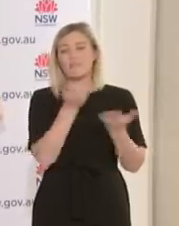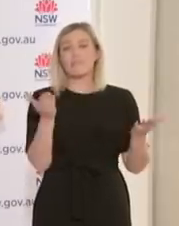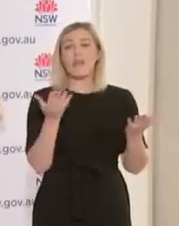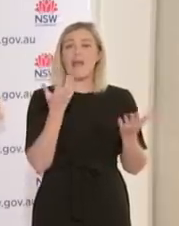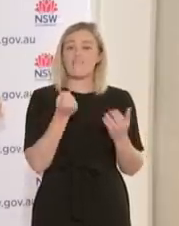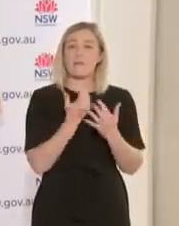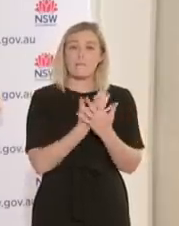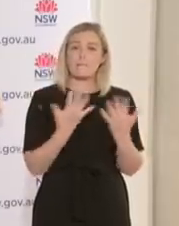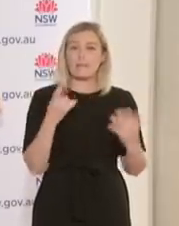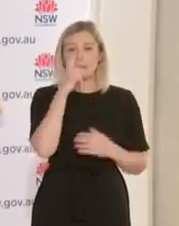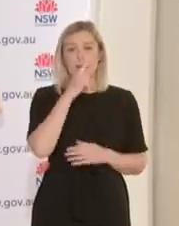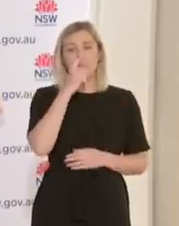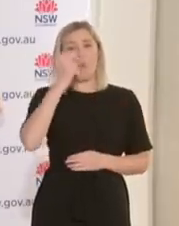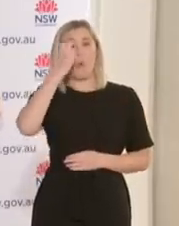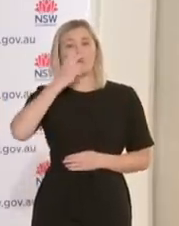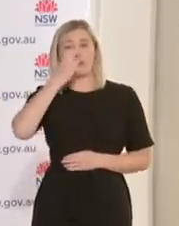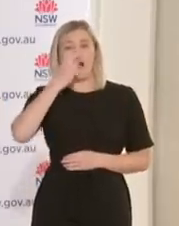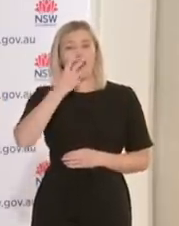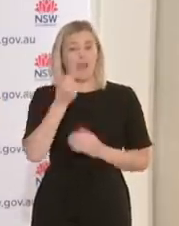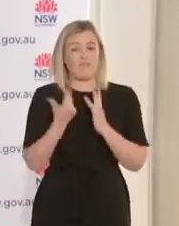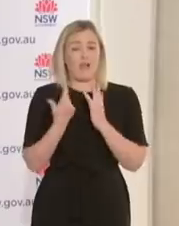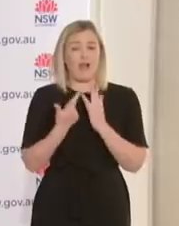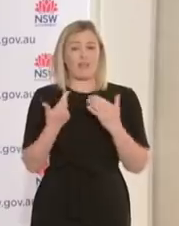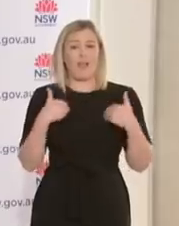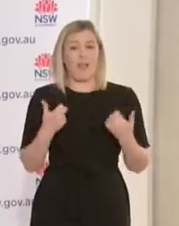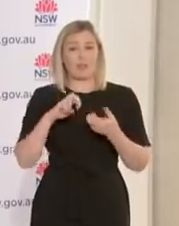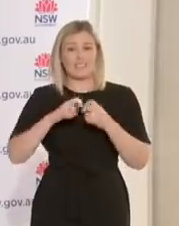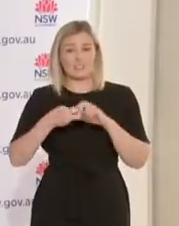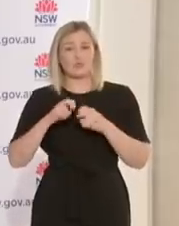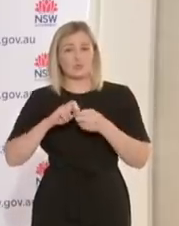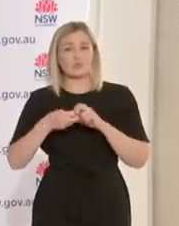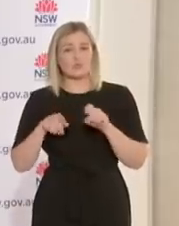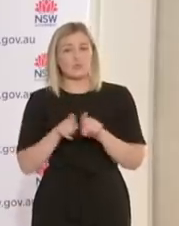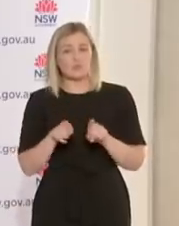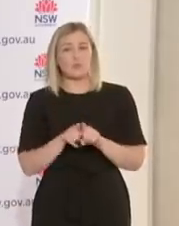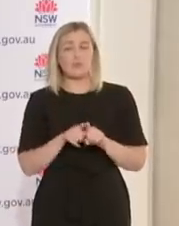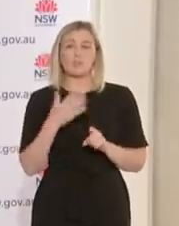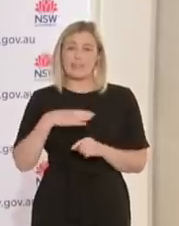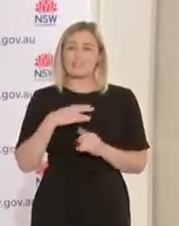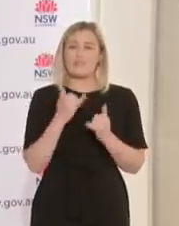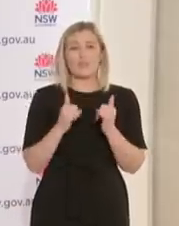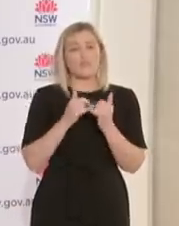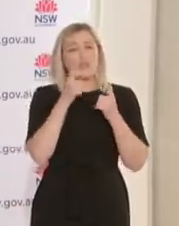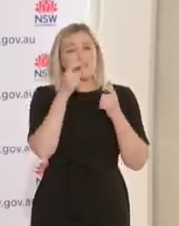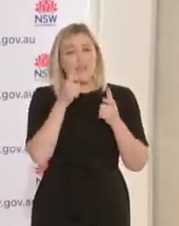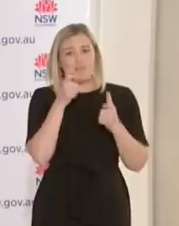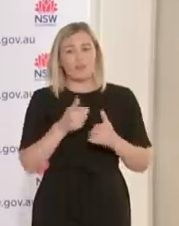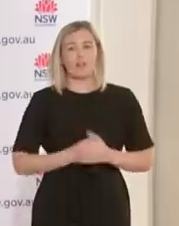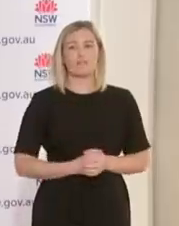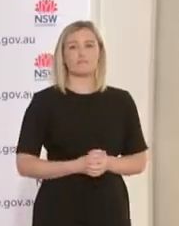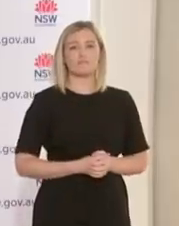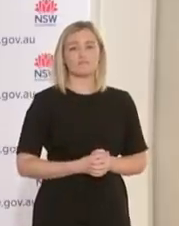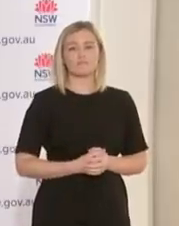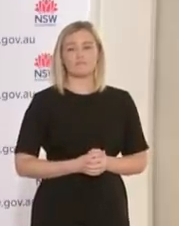who have underlying health conditions. However, I just want to make the point that whilst you're likely to